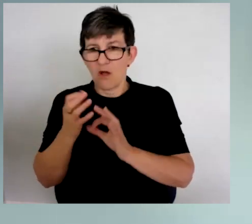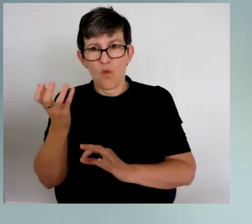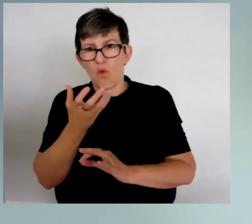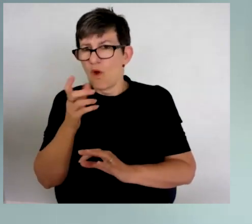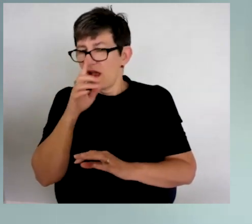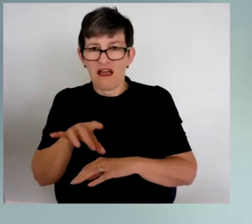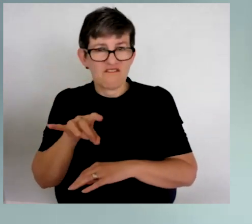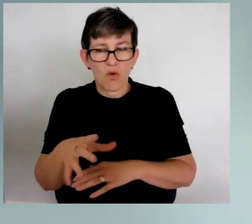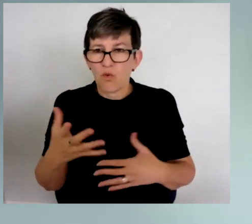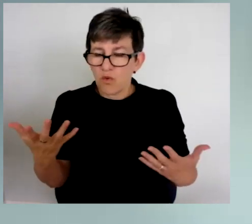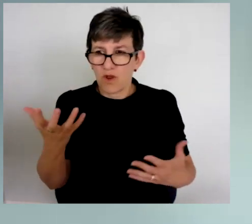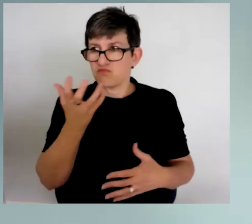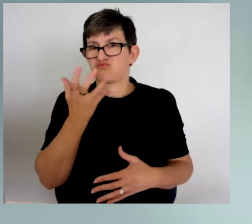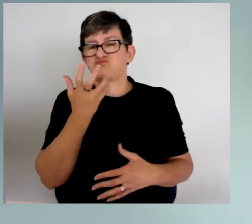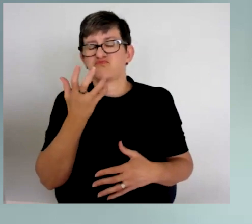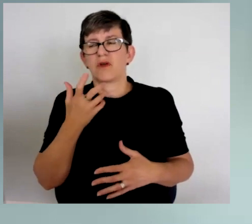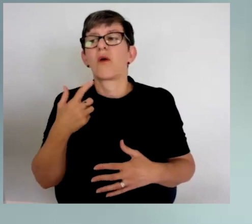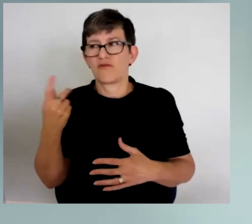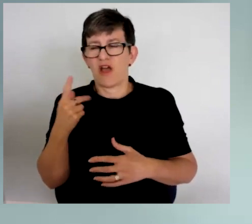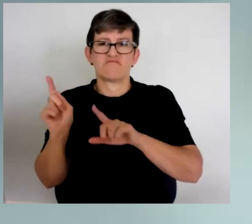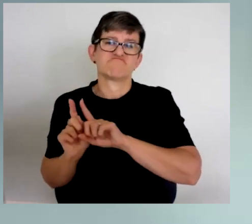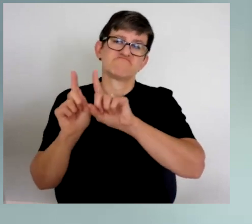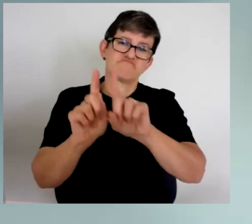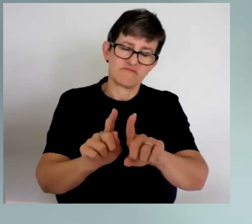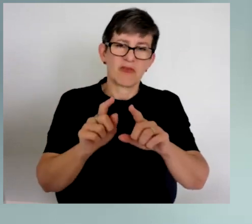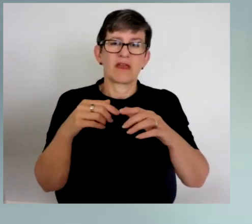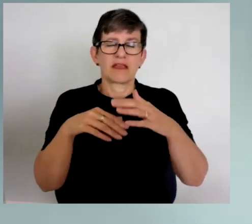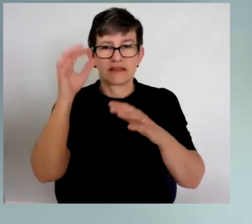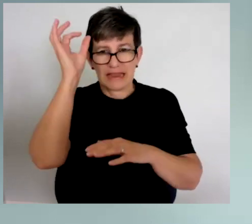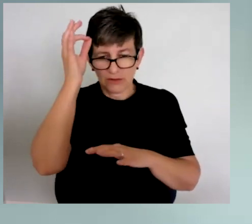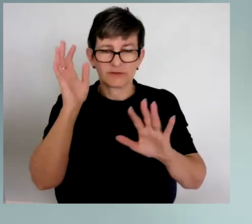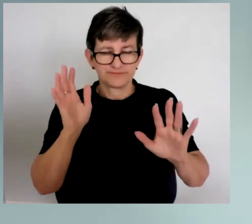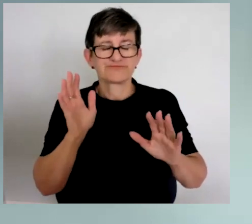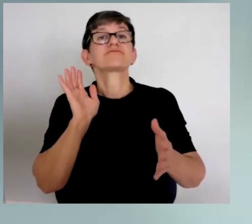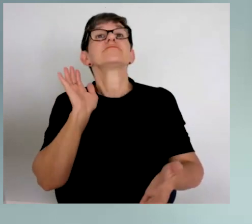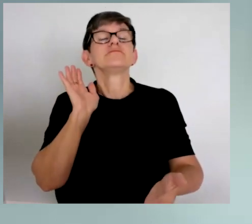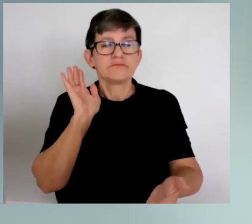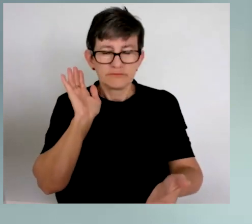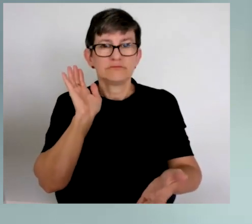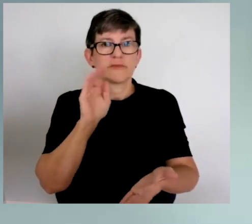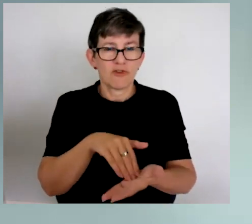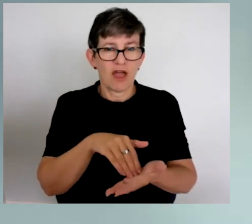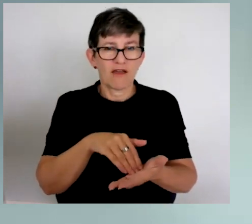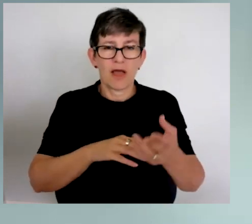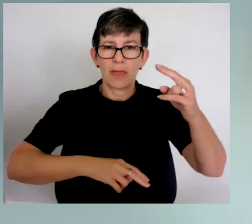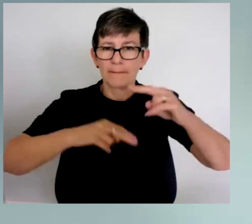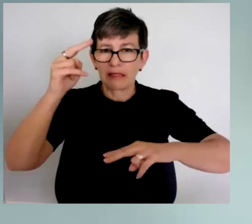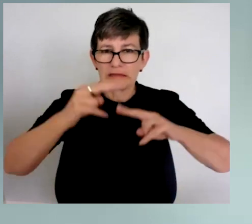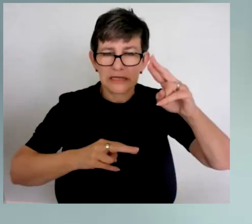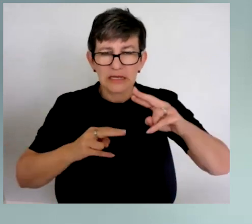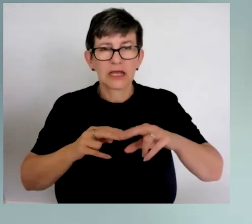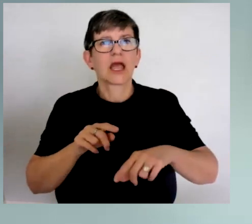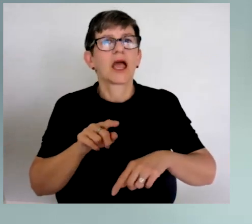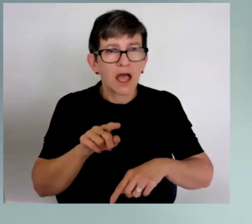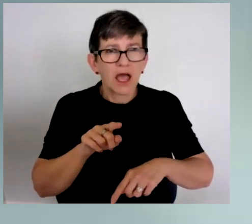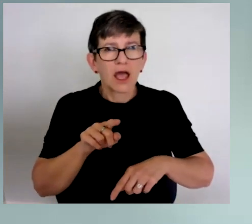financial dire straits. And so we went to speak to the council. When we got to the council chamber, turned